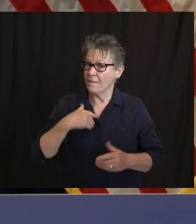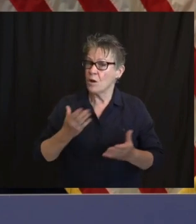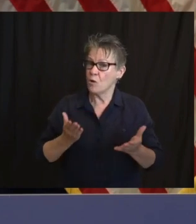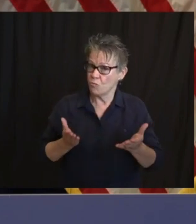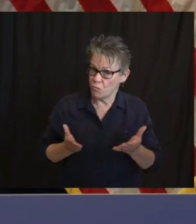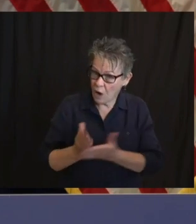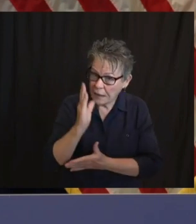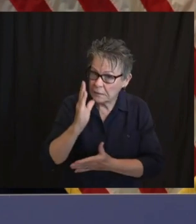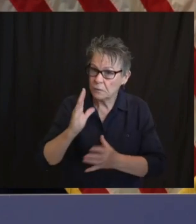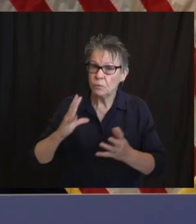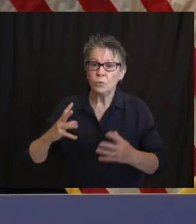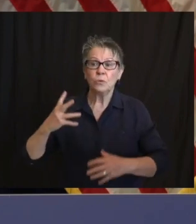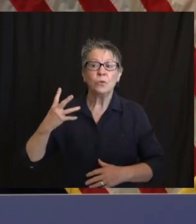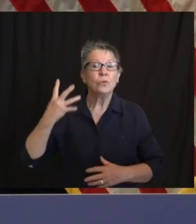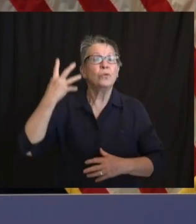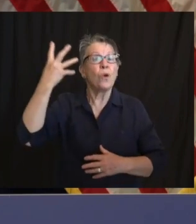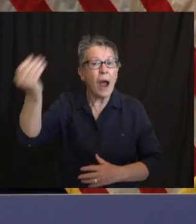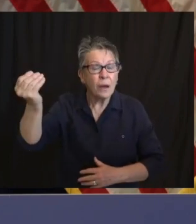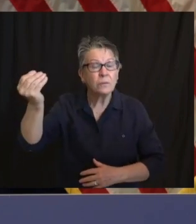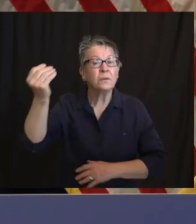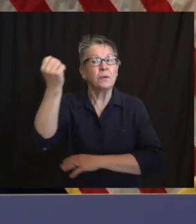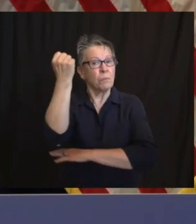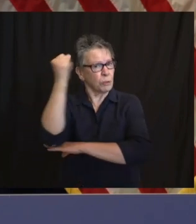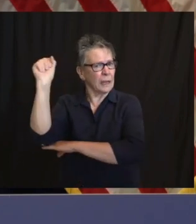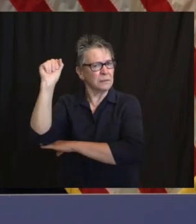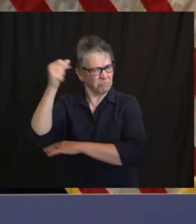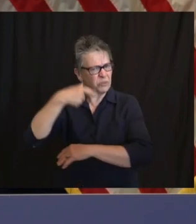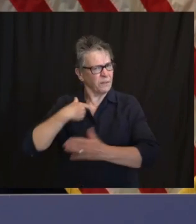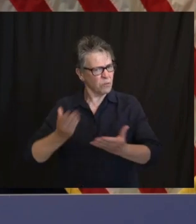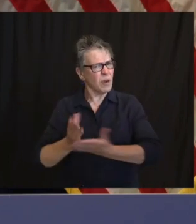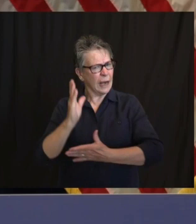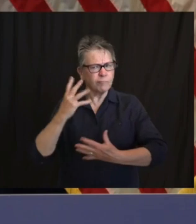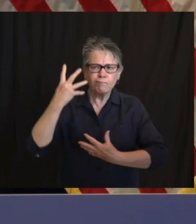protest, but please be smart about your health.